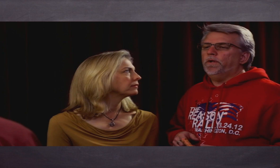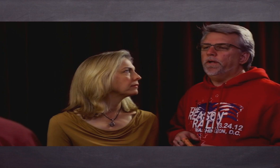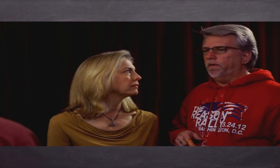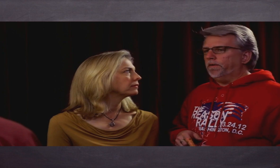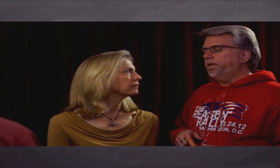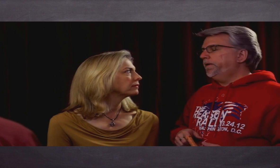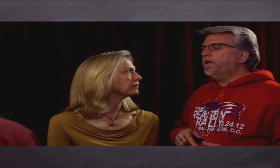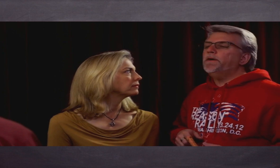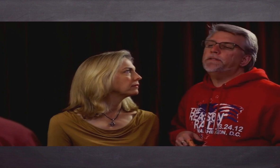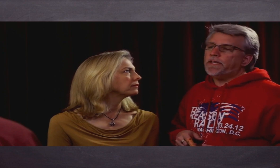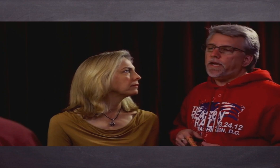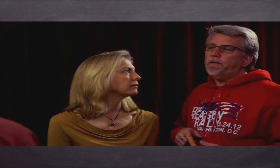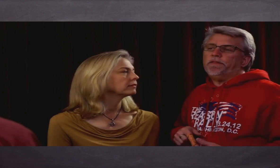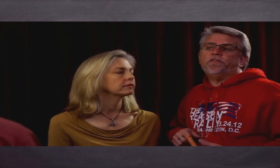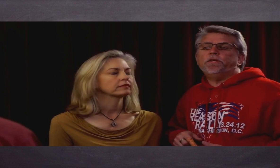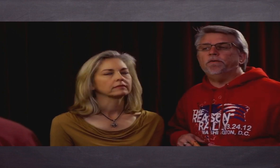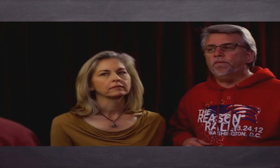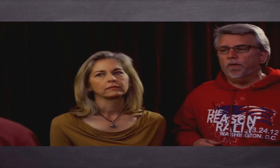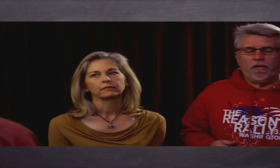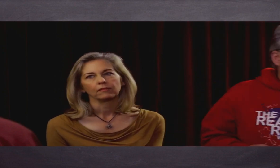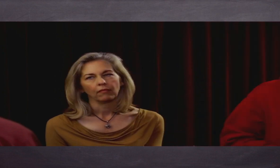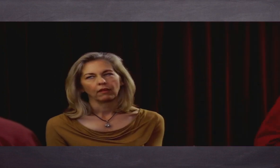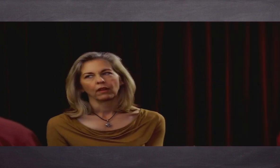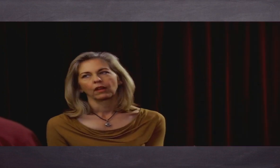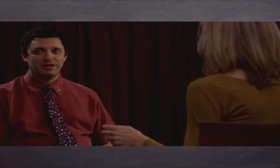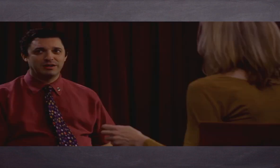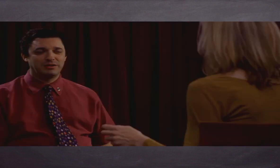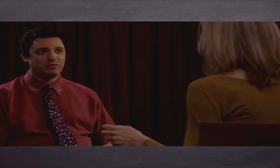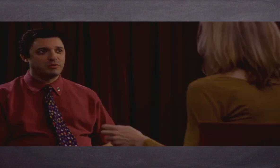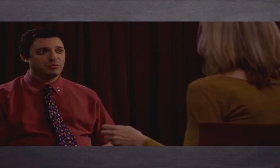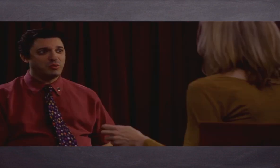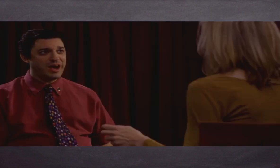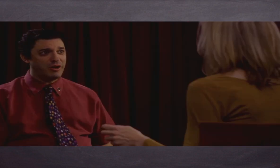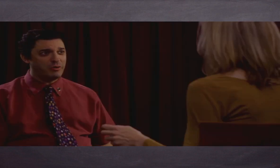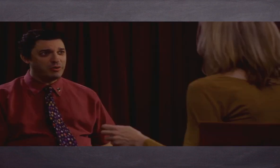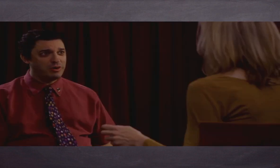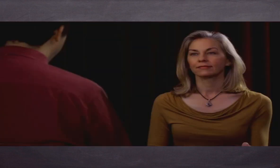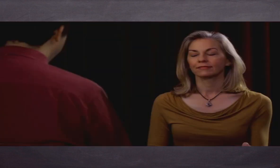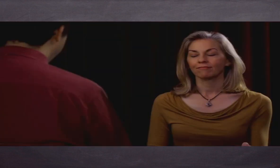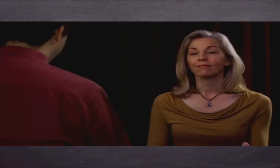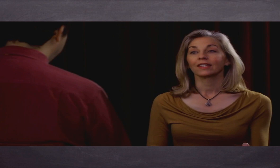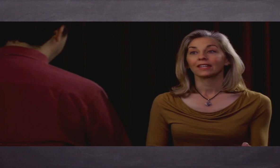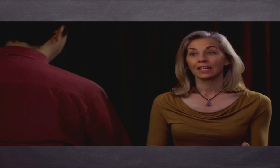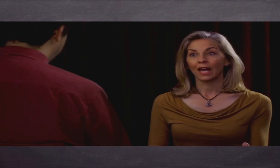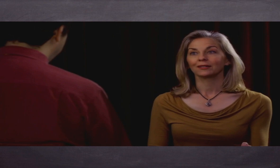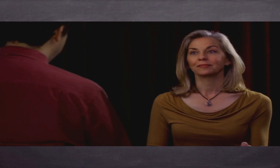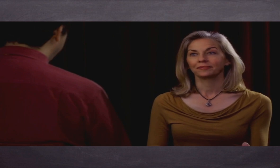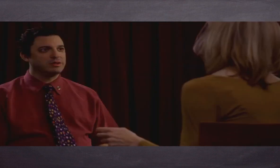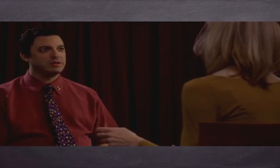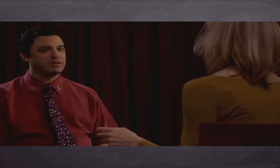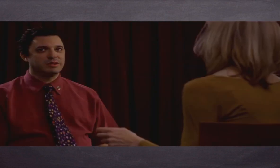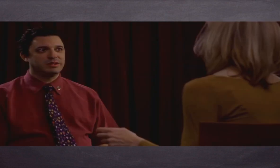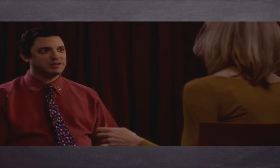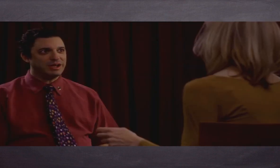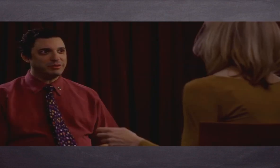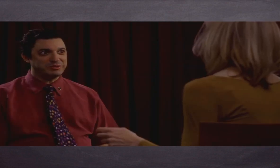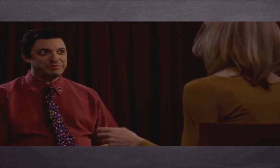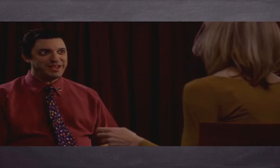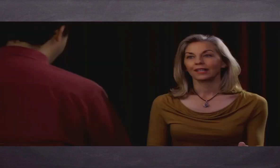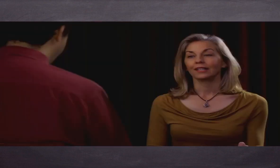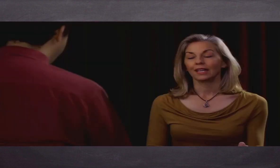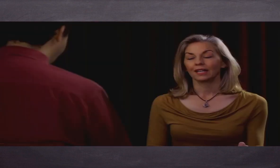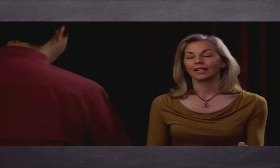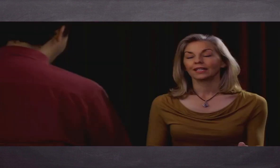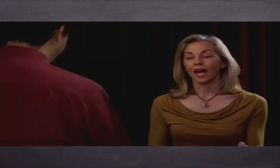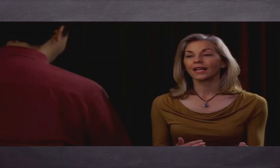Fine, whatever. You know what, say hi to Beth Sheba for me. Wow. Yeah. That was